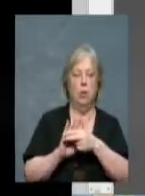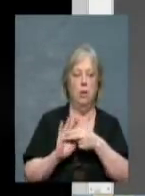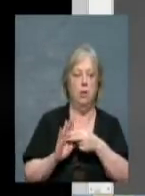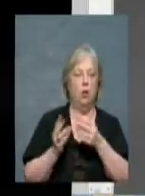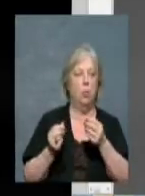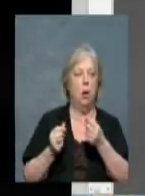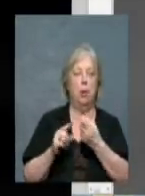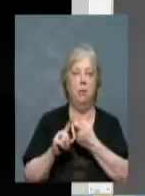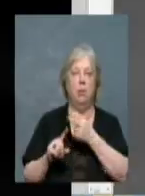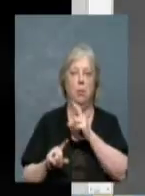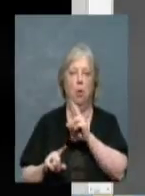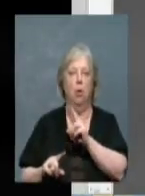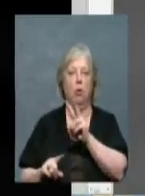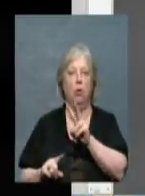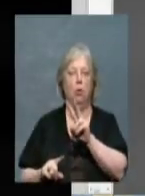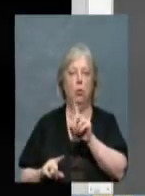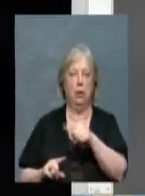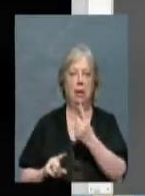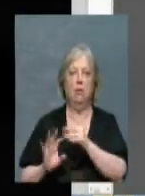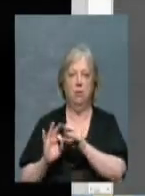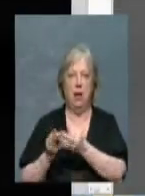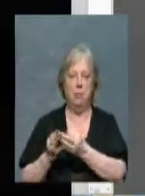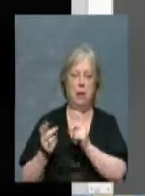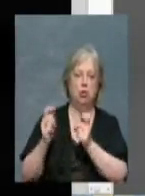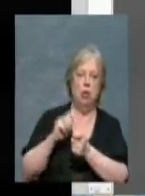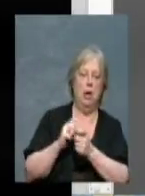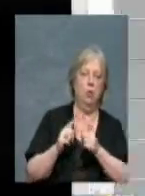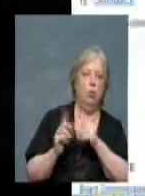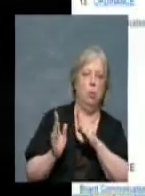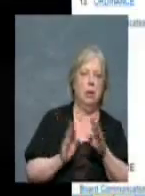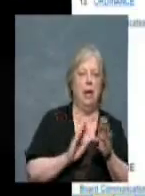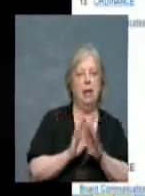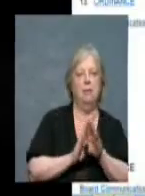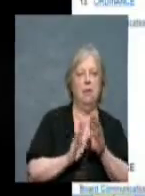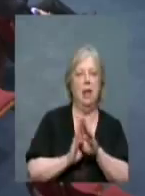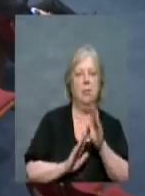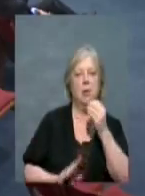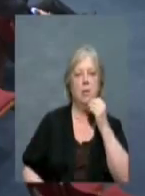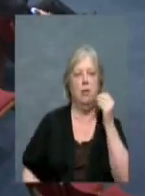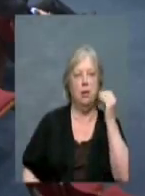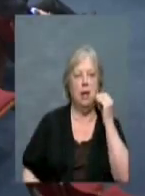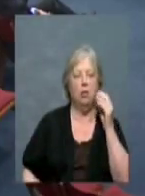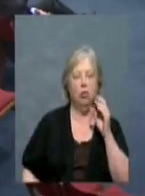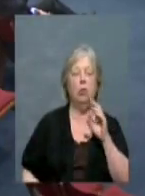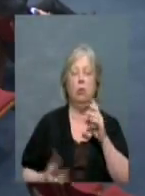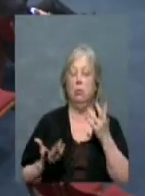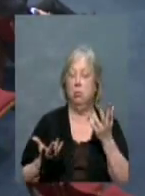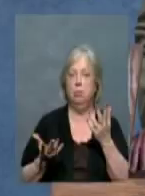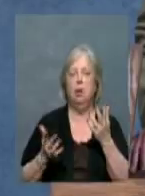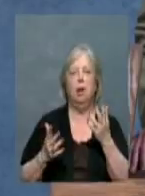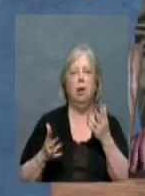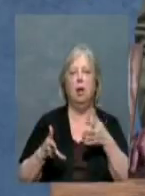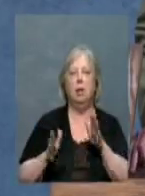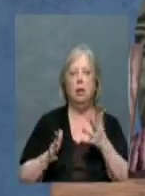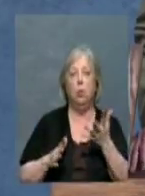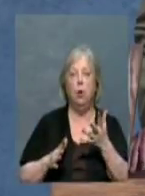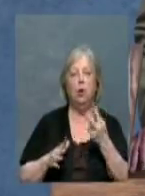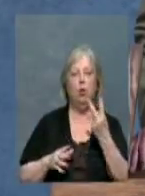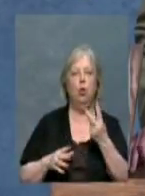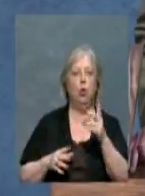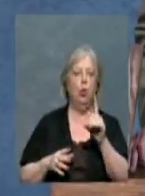R2 single family to plan development residential to allow two